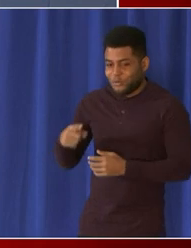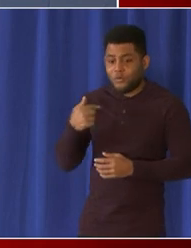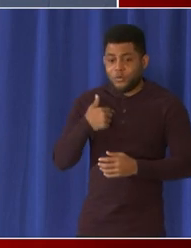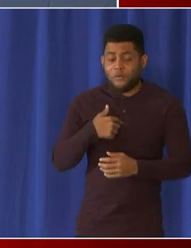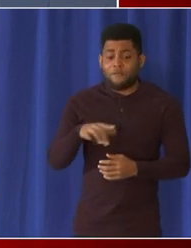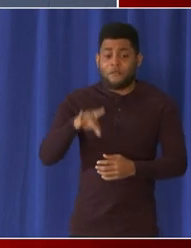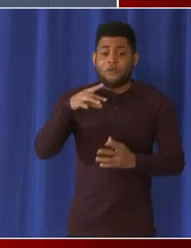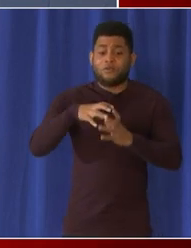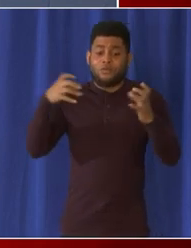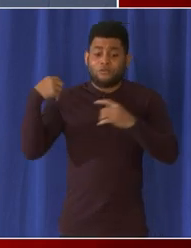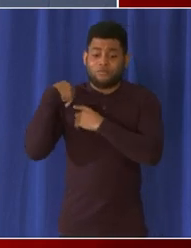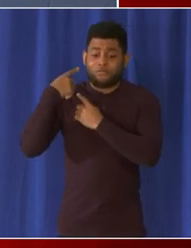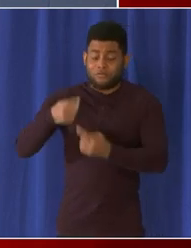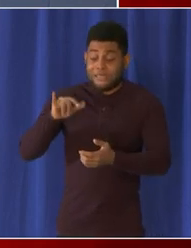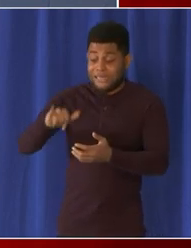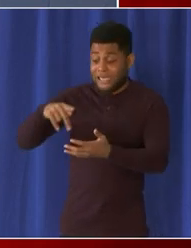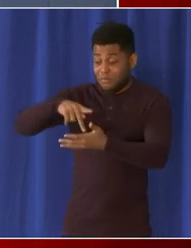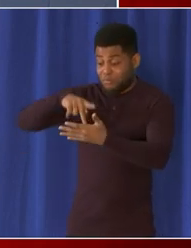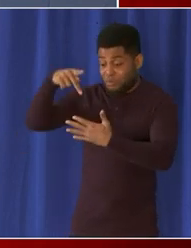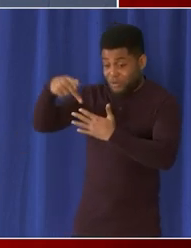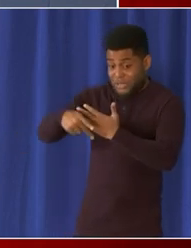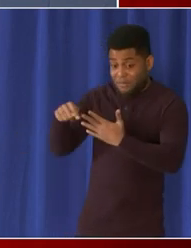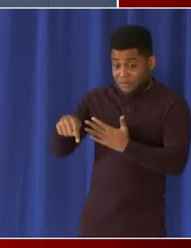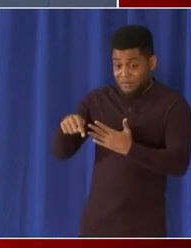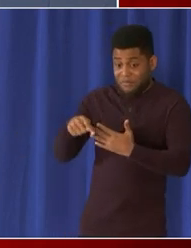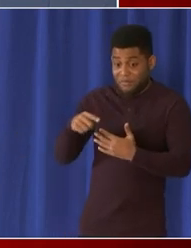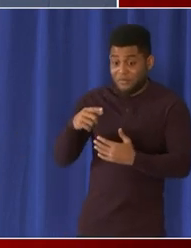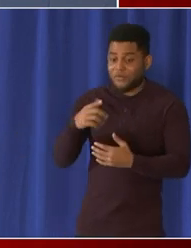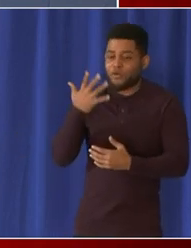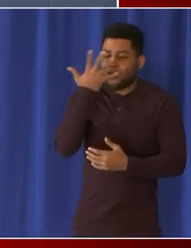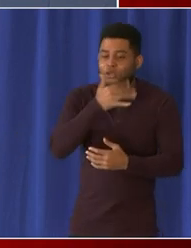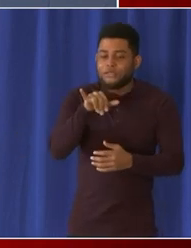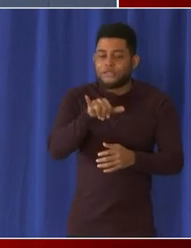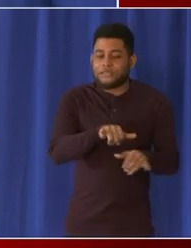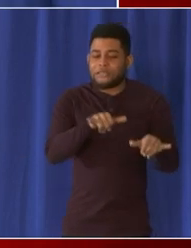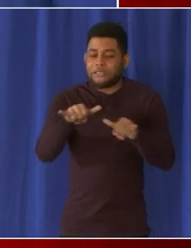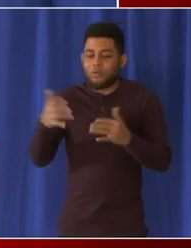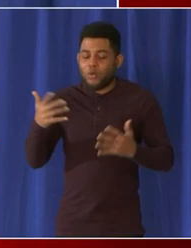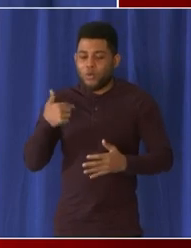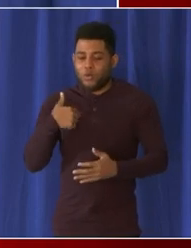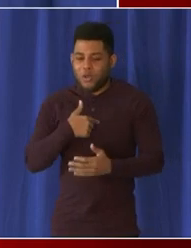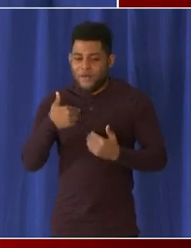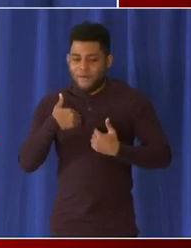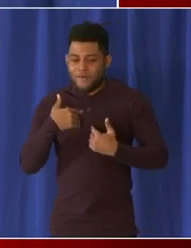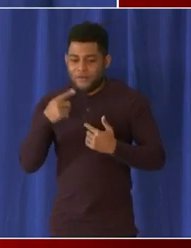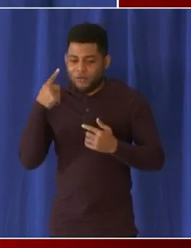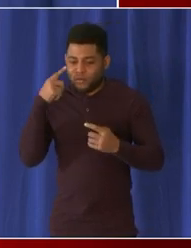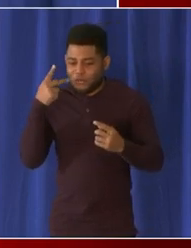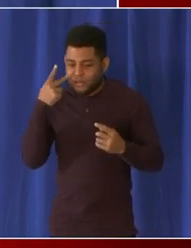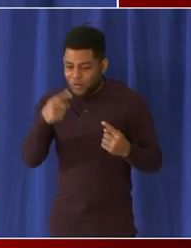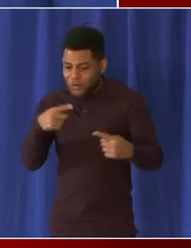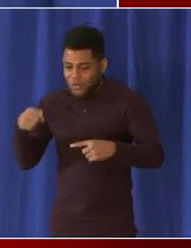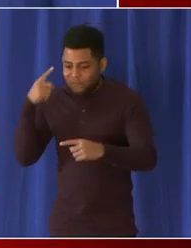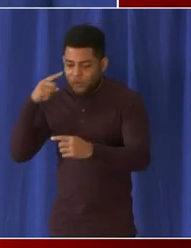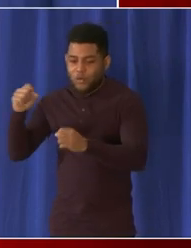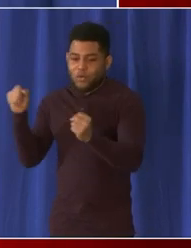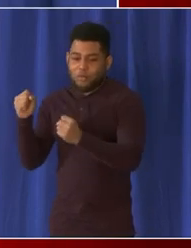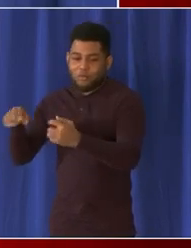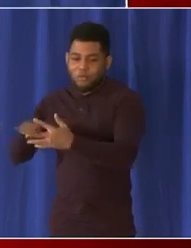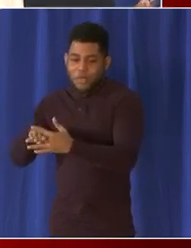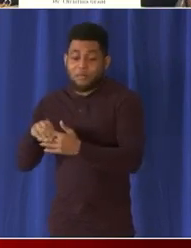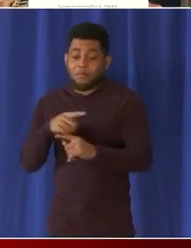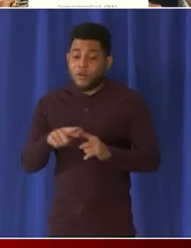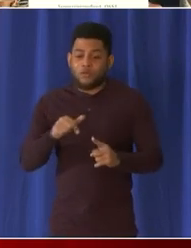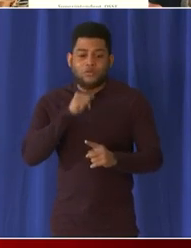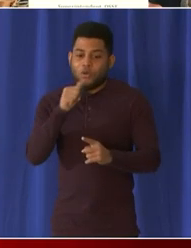we will stand up the program uh in a very similar to what families just experienced but we will not be closing schools for